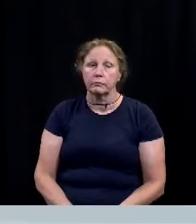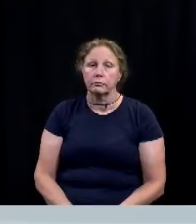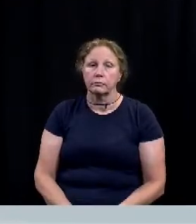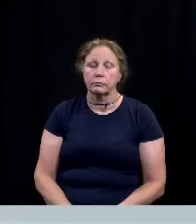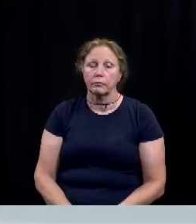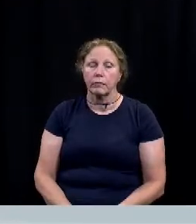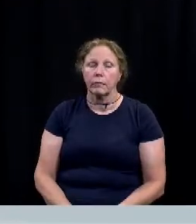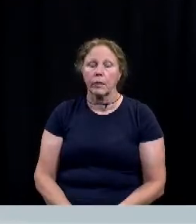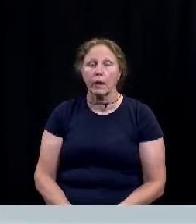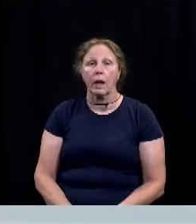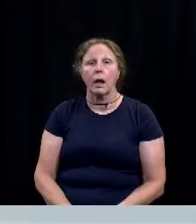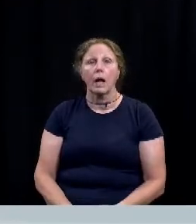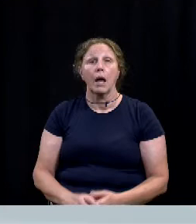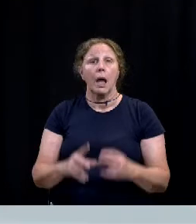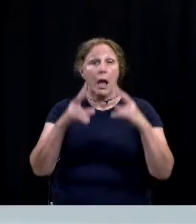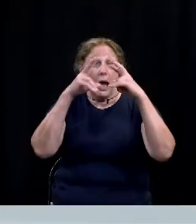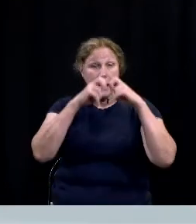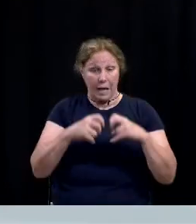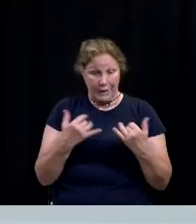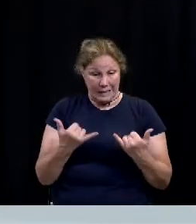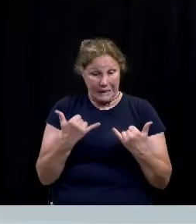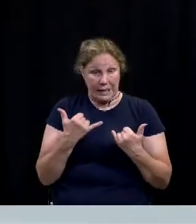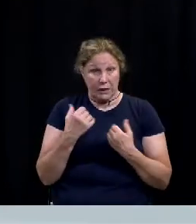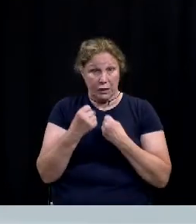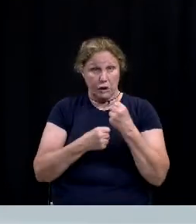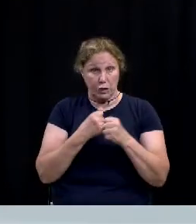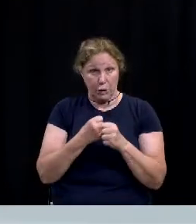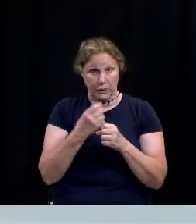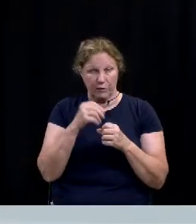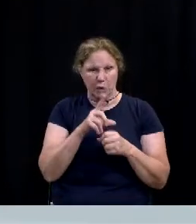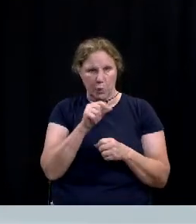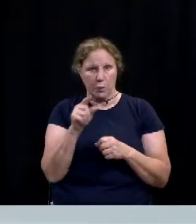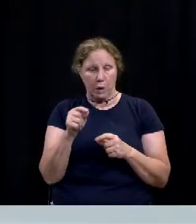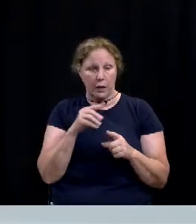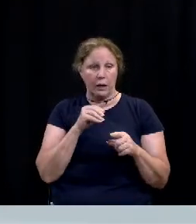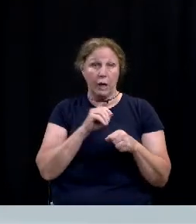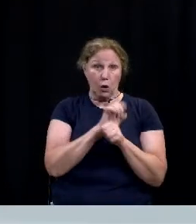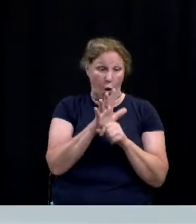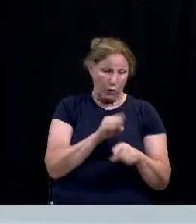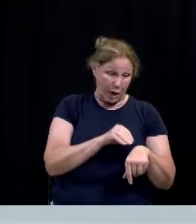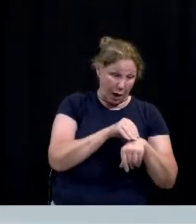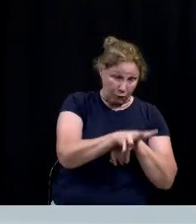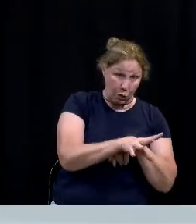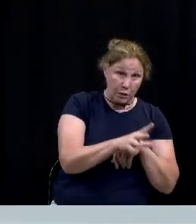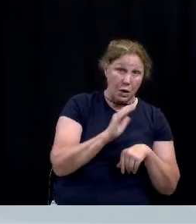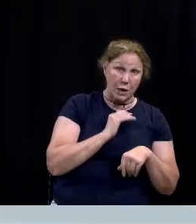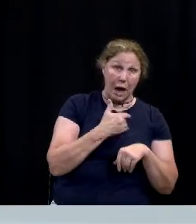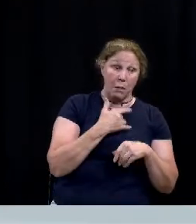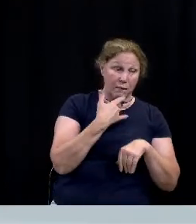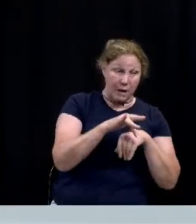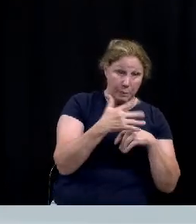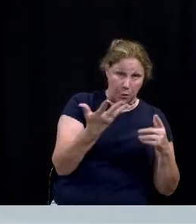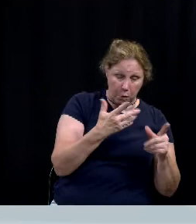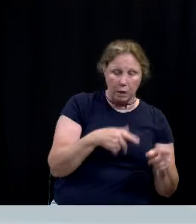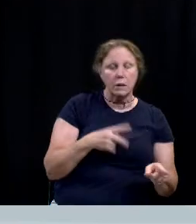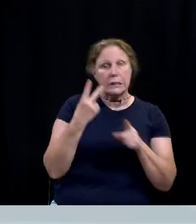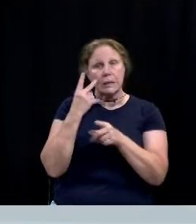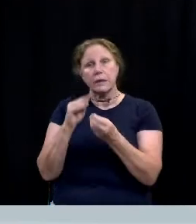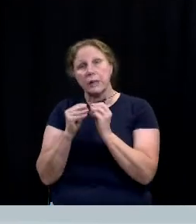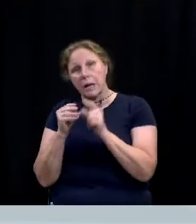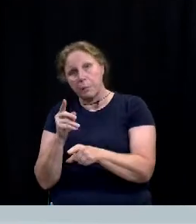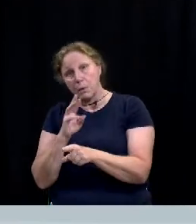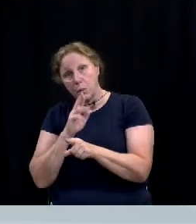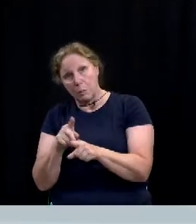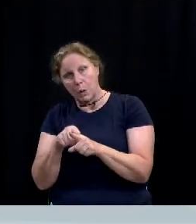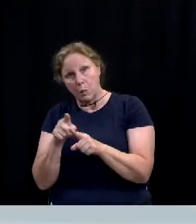looking deeper in the year to date numbers for 2020 to see what affects COVID is likely having on resource allocation you can see the number of reports is